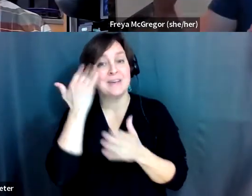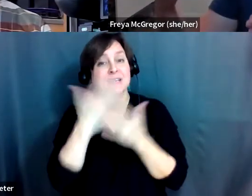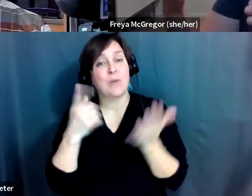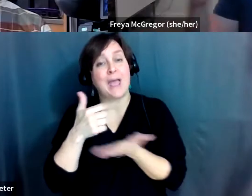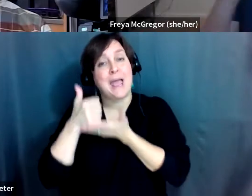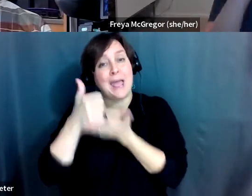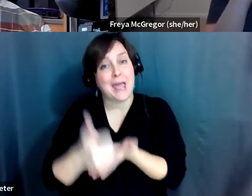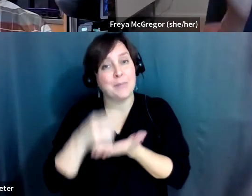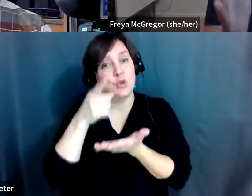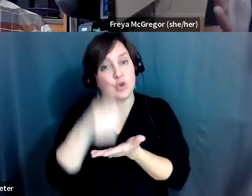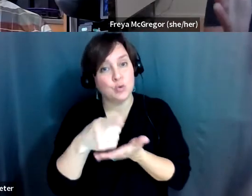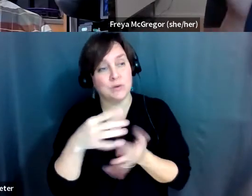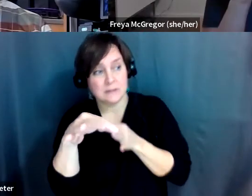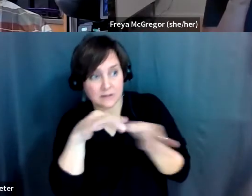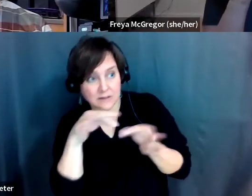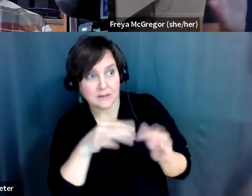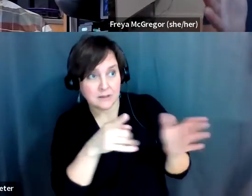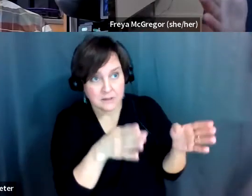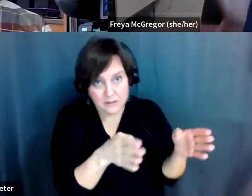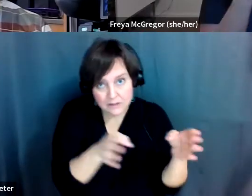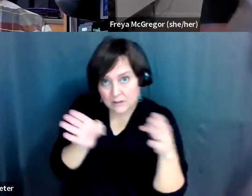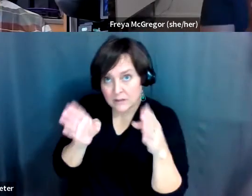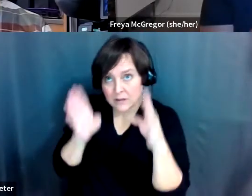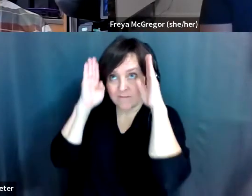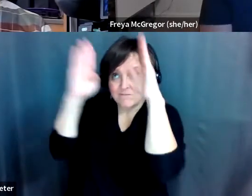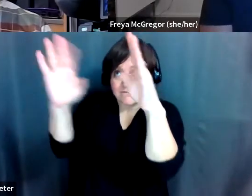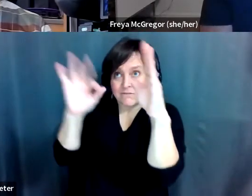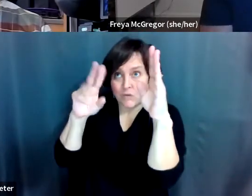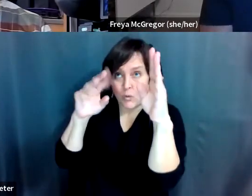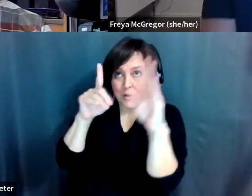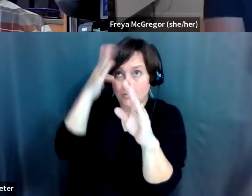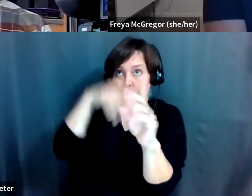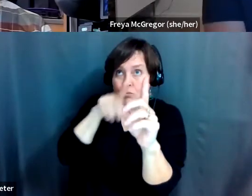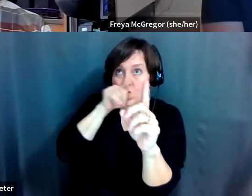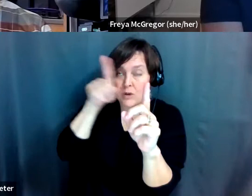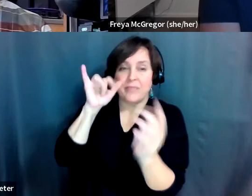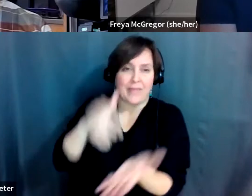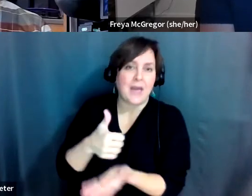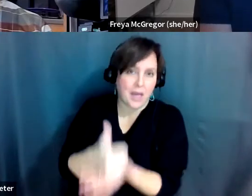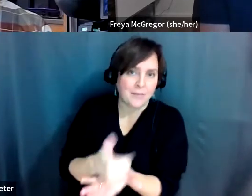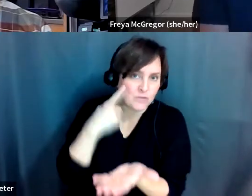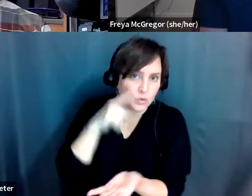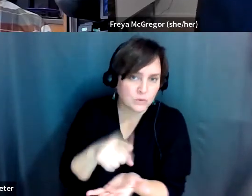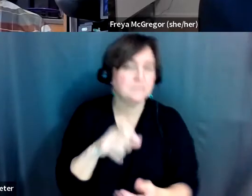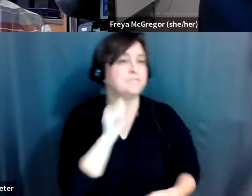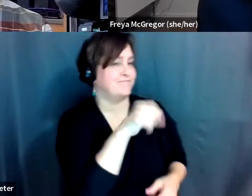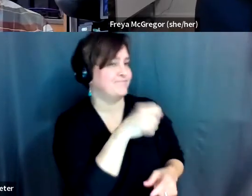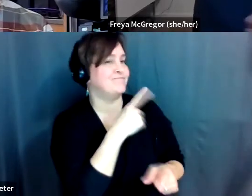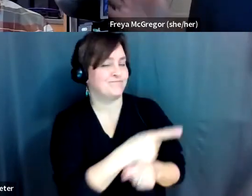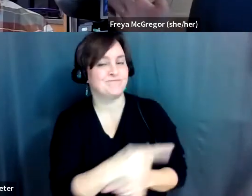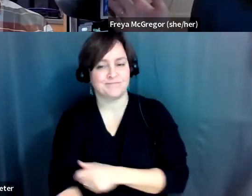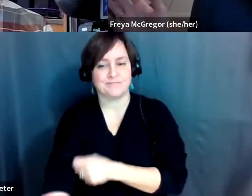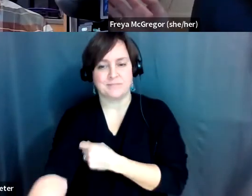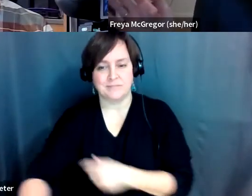help you get in position where you ask forward to the, like directly in front of the bird, that's helpful for you. Right, right. Yeah.